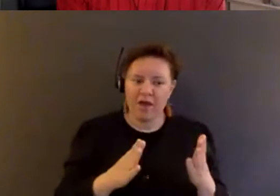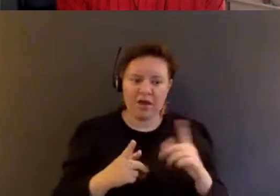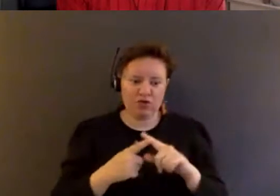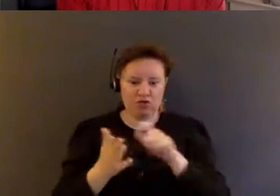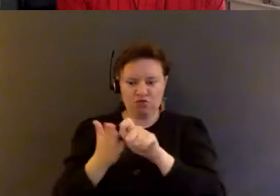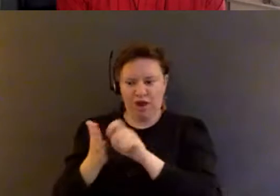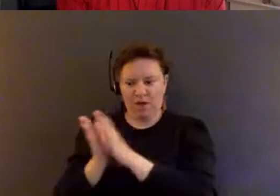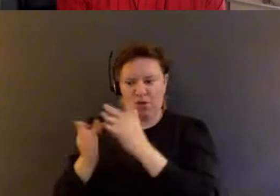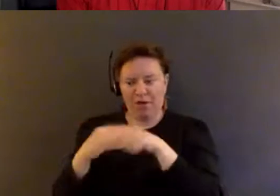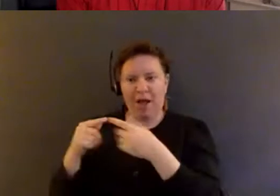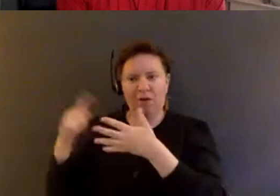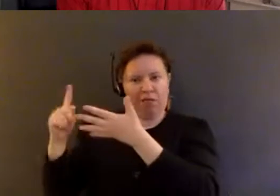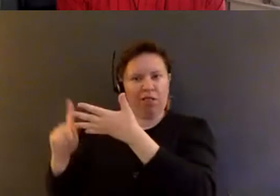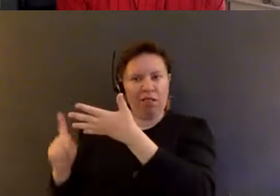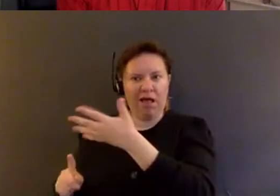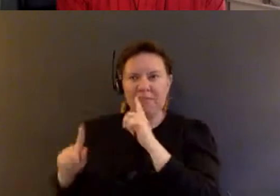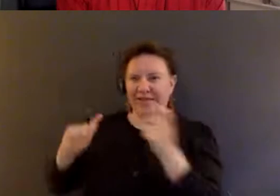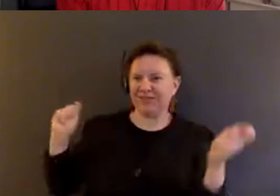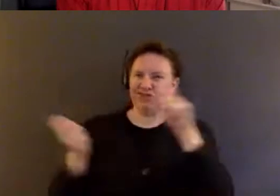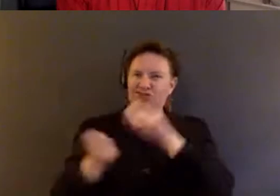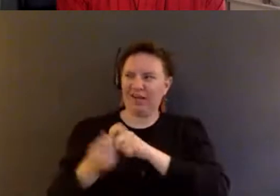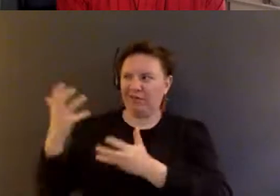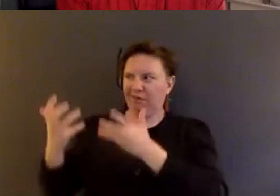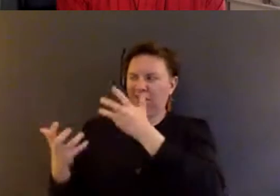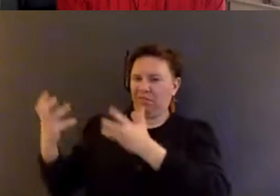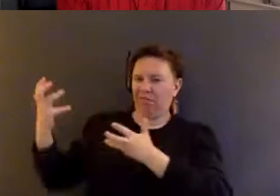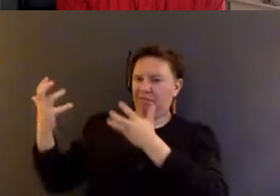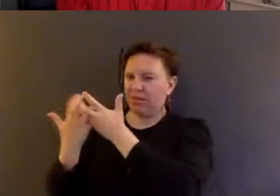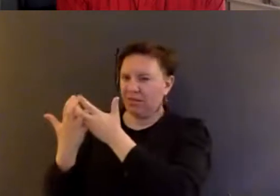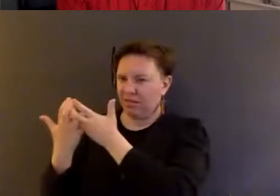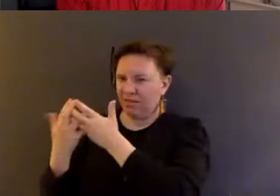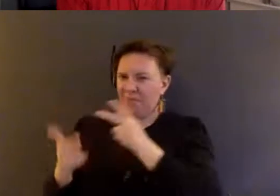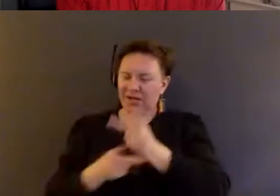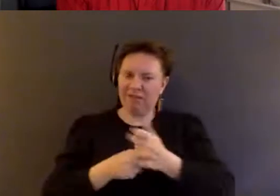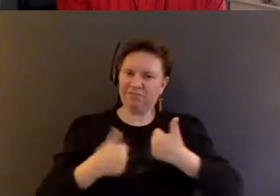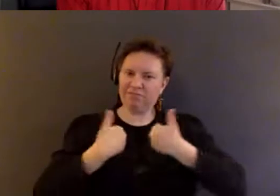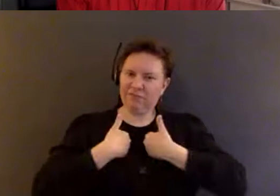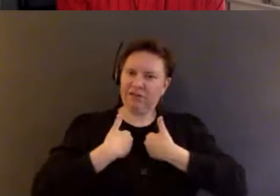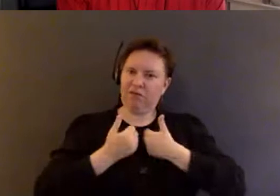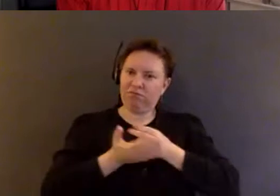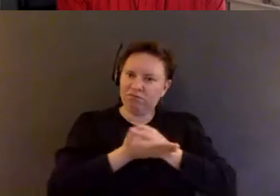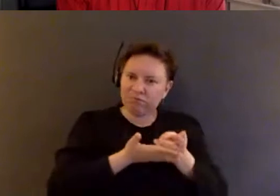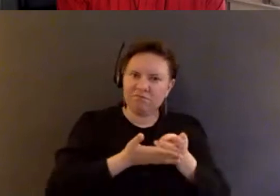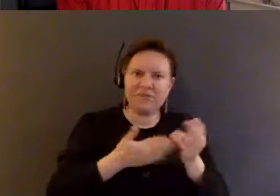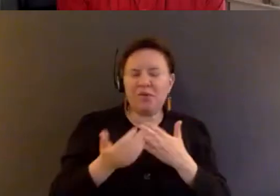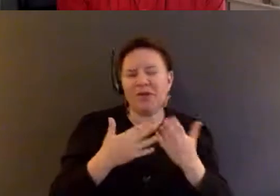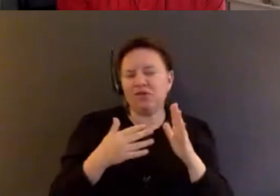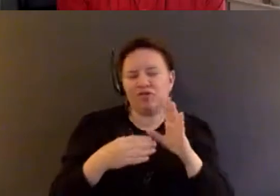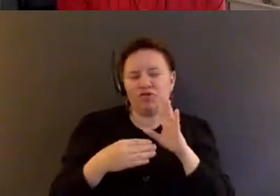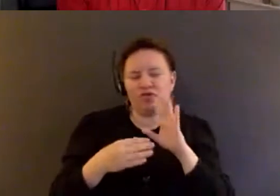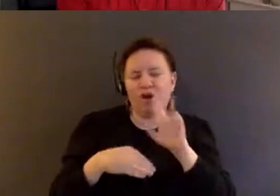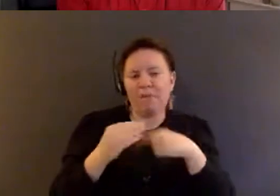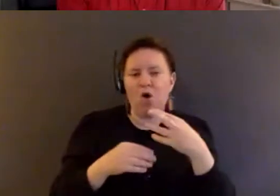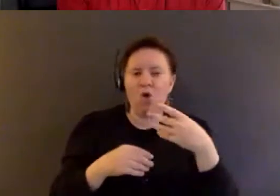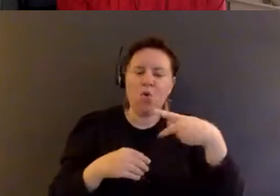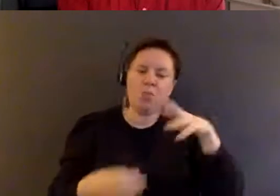A or B and C, because I've seen people do that. I think it's not, anyway, we've talked about prefiguration. I really do believe in